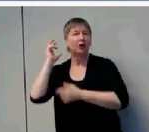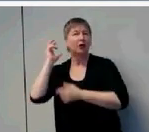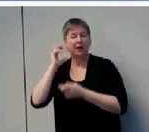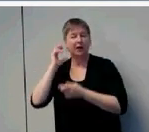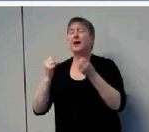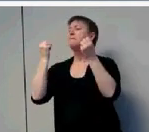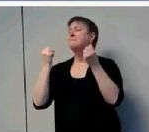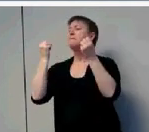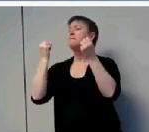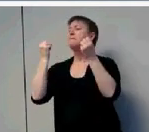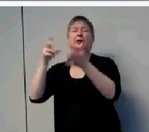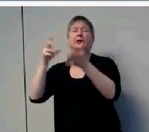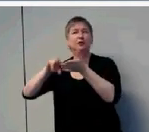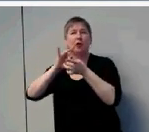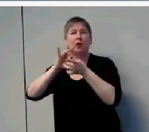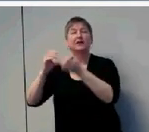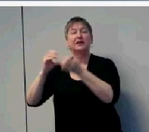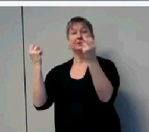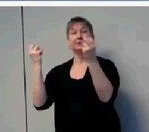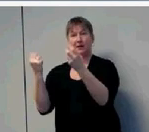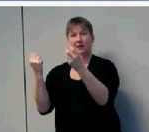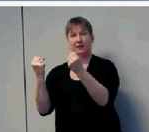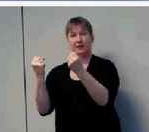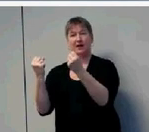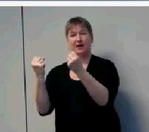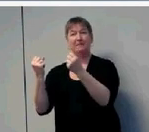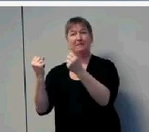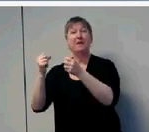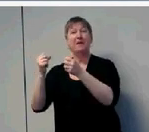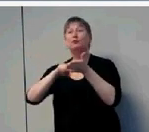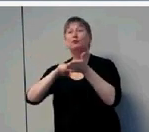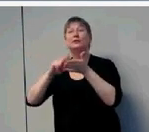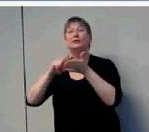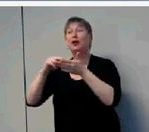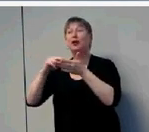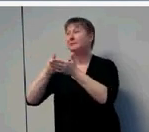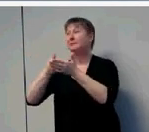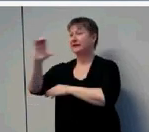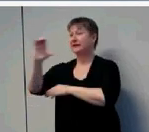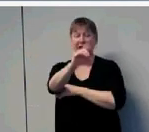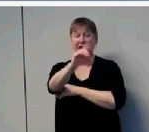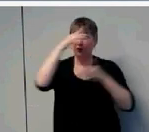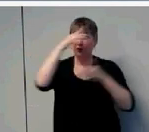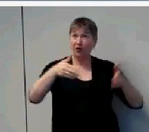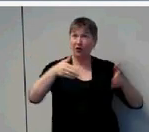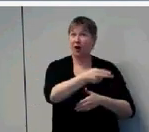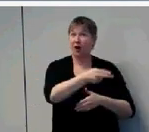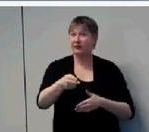language, but they had funded very little work on children who are hard of hearing. I also want